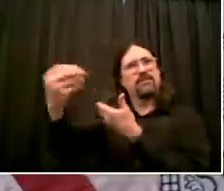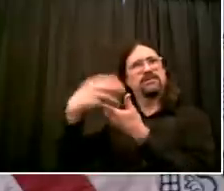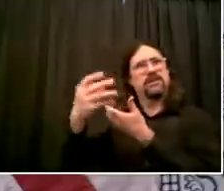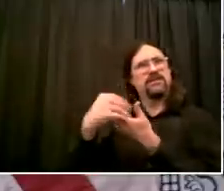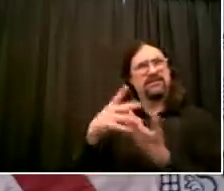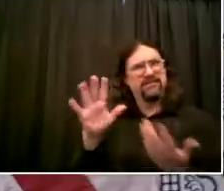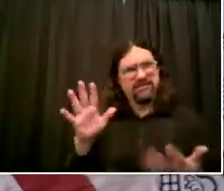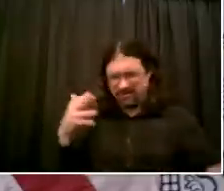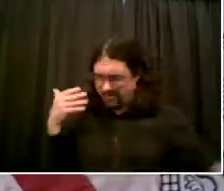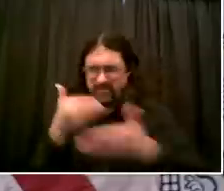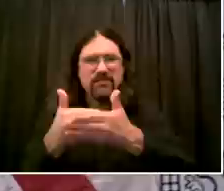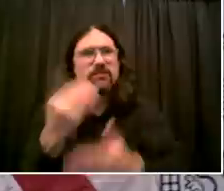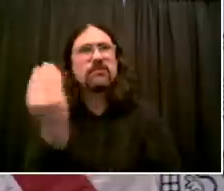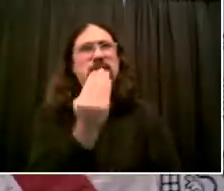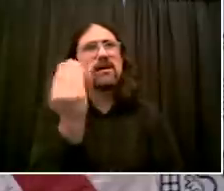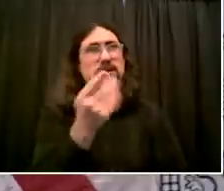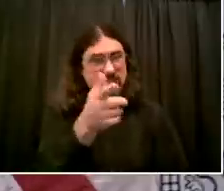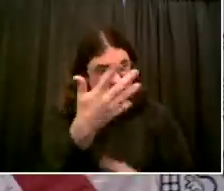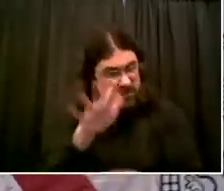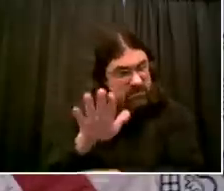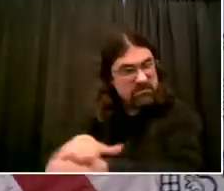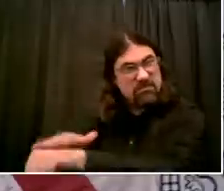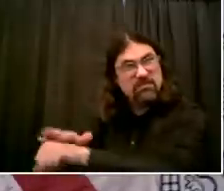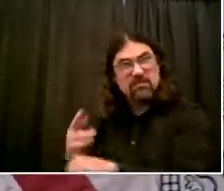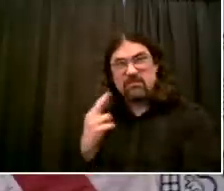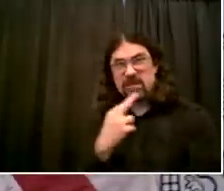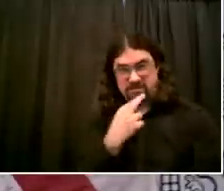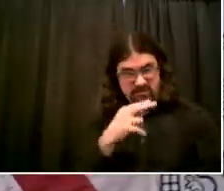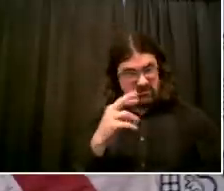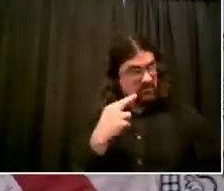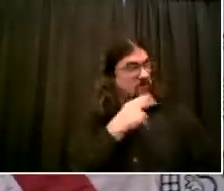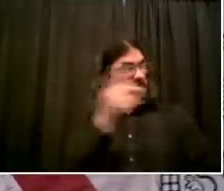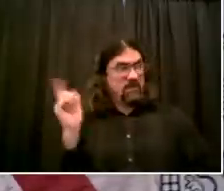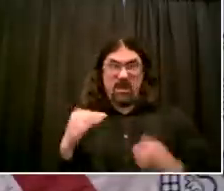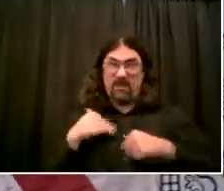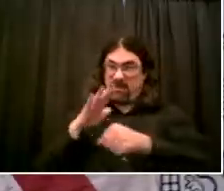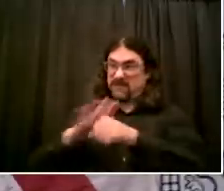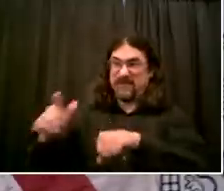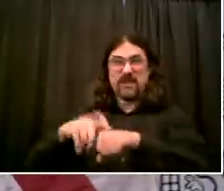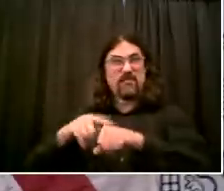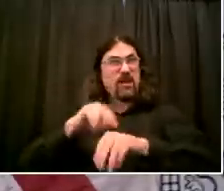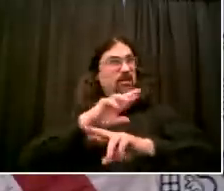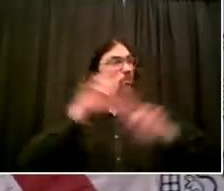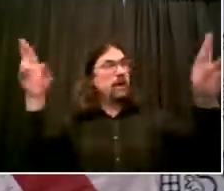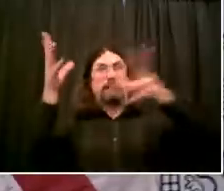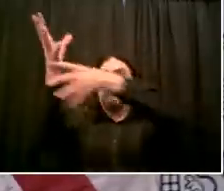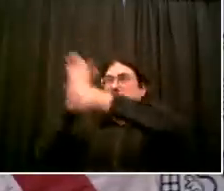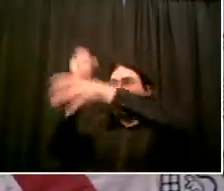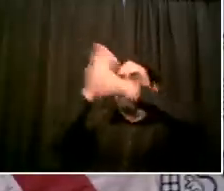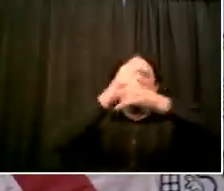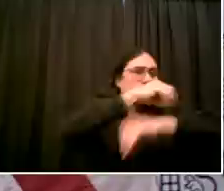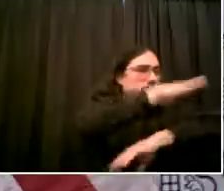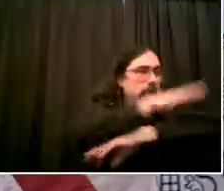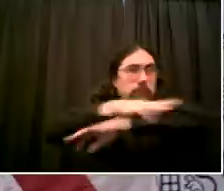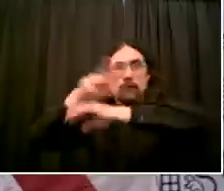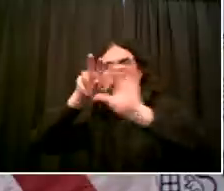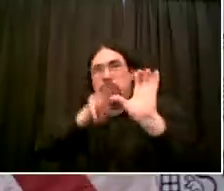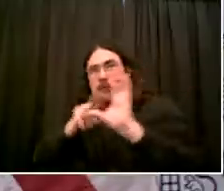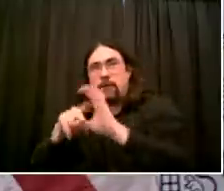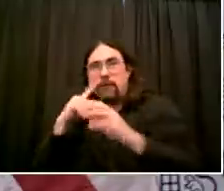and Andrew, if you want to add your welcome in, you'll let me know, but this has been a discussion for a long time. I think that